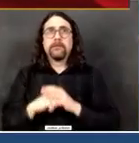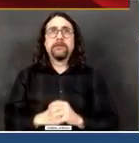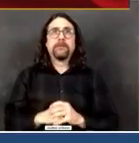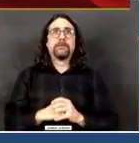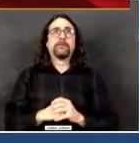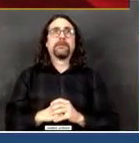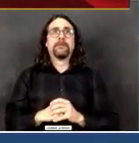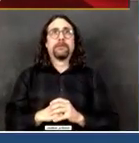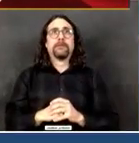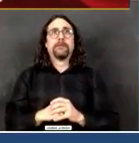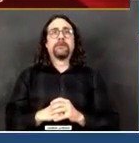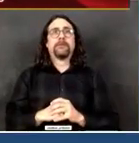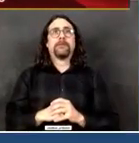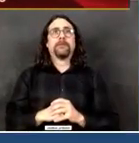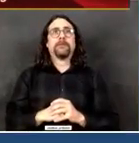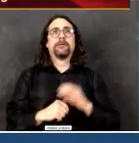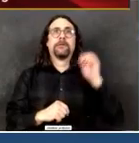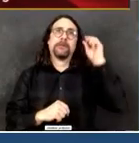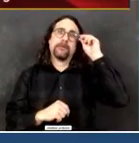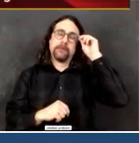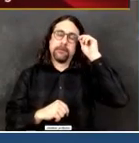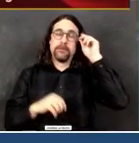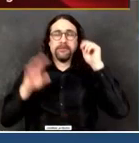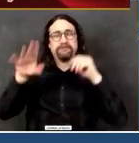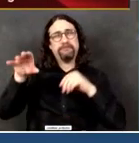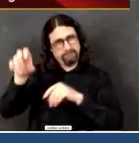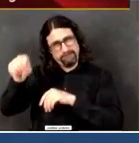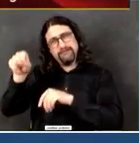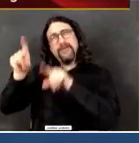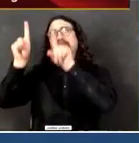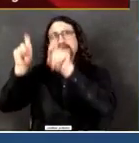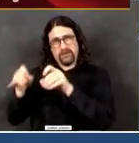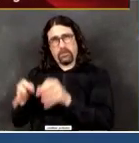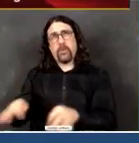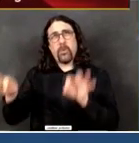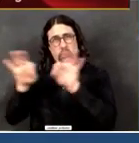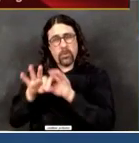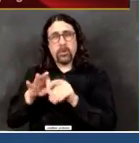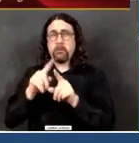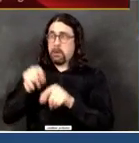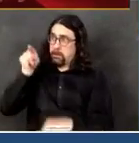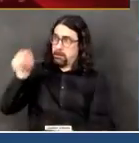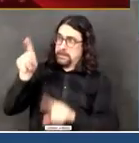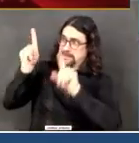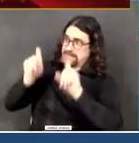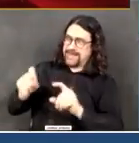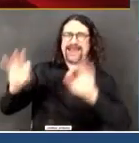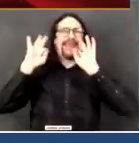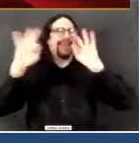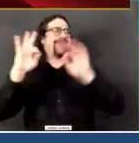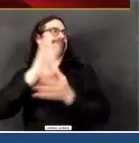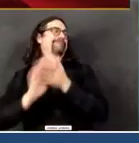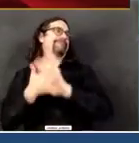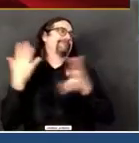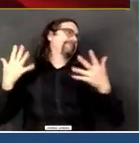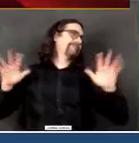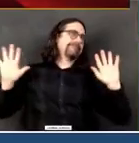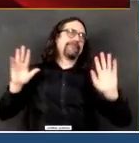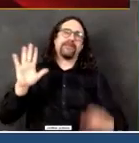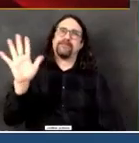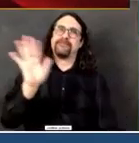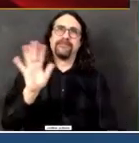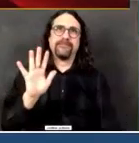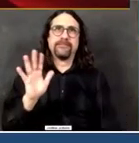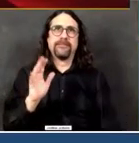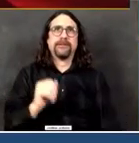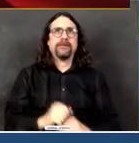one day and a few days later, tragically, contract a disease and test positive. It's a fact that if you test negative, it doesn't